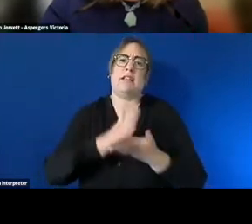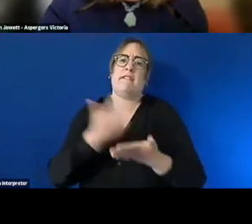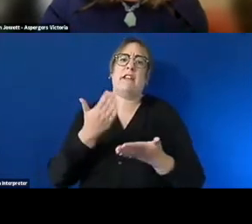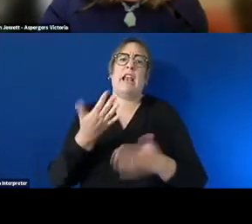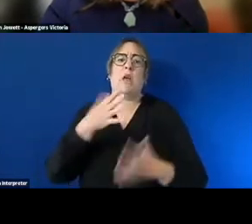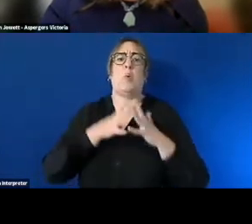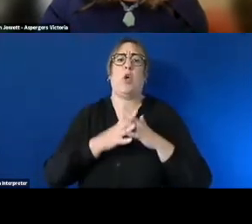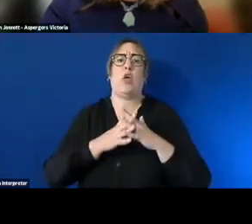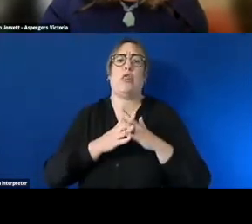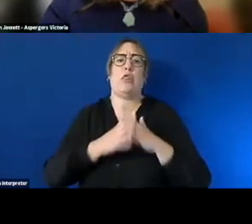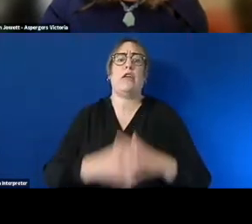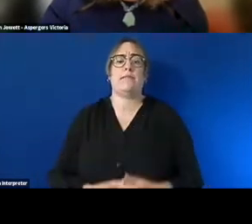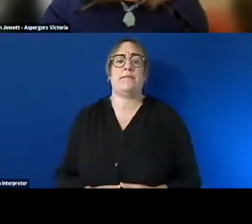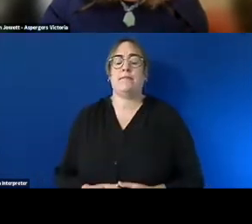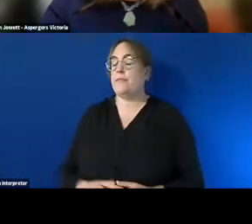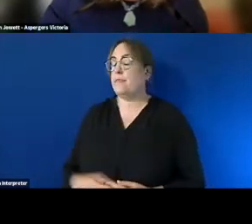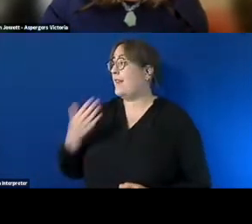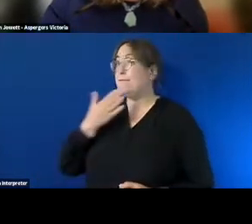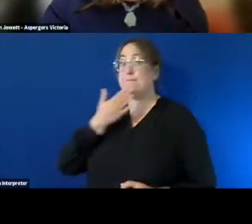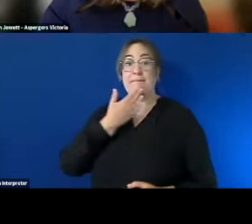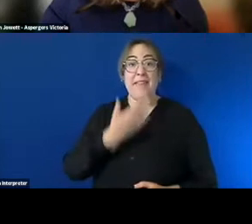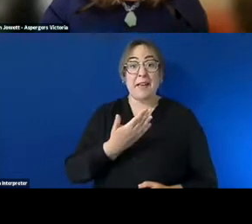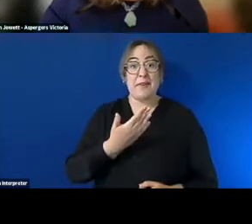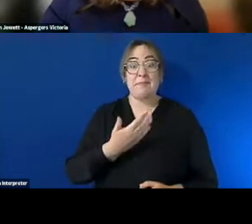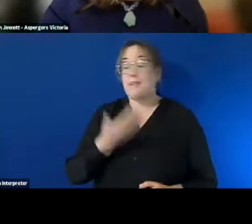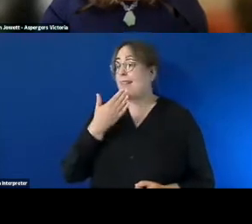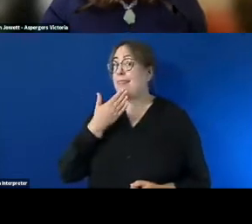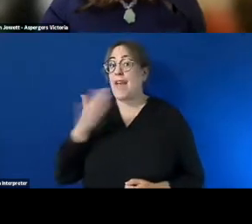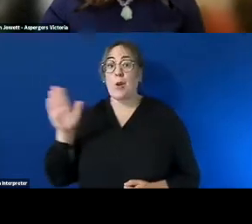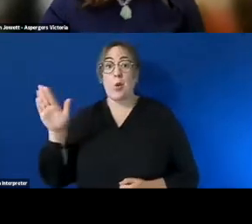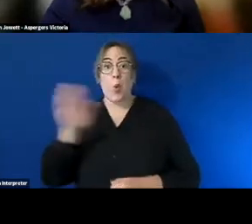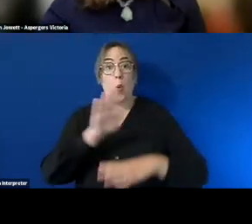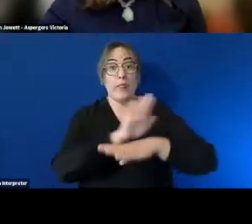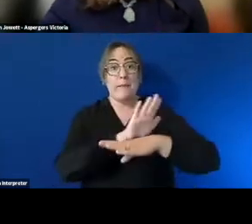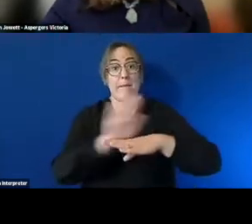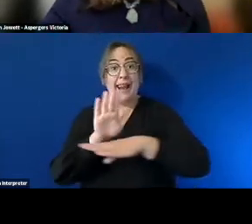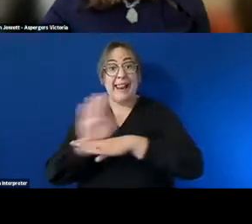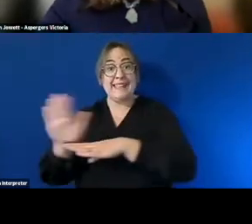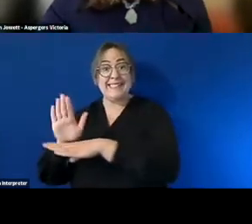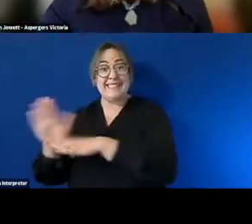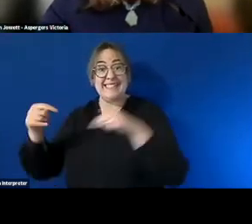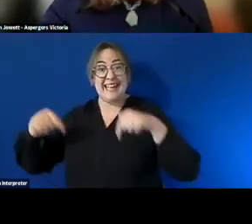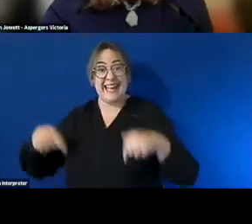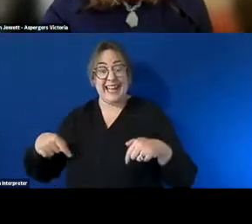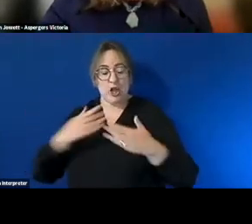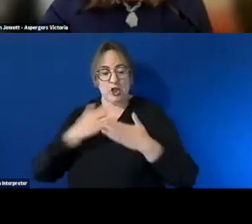thank you beautiful well thank you tom and thank you to all of the panelists especially those of you sharing your lived experience we